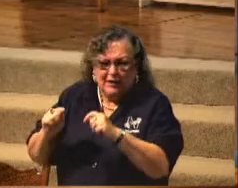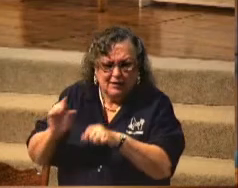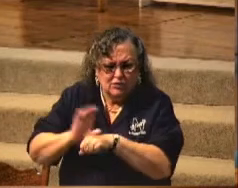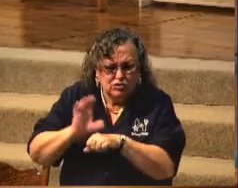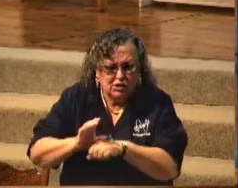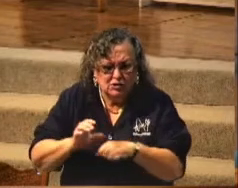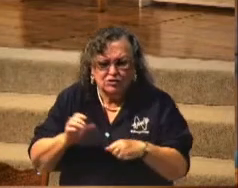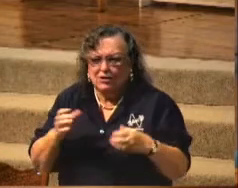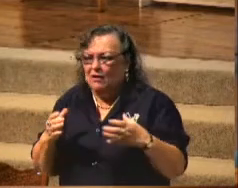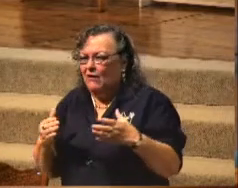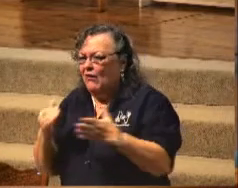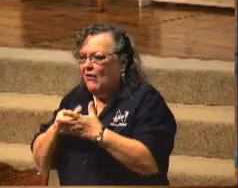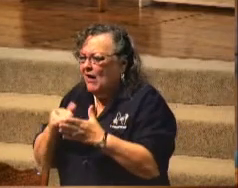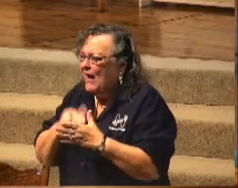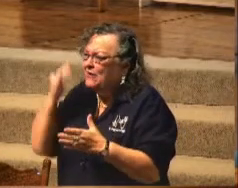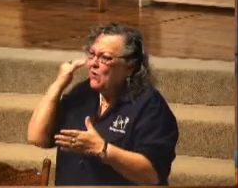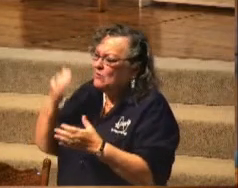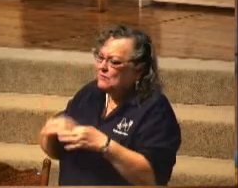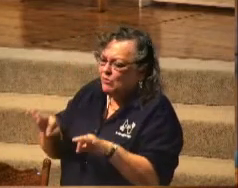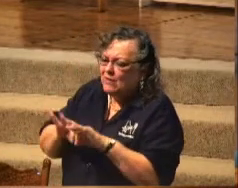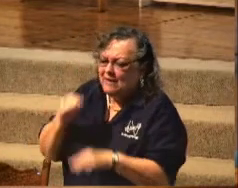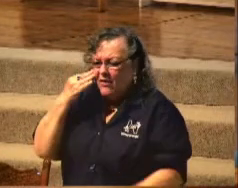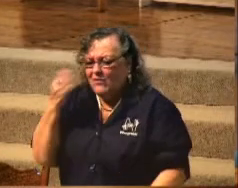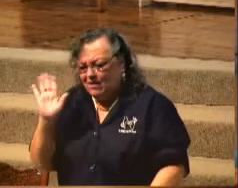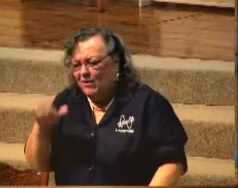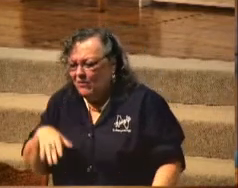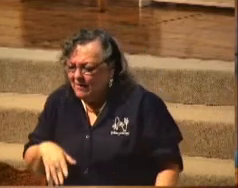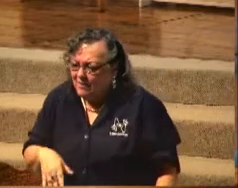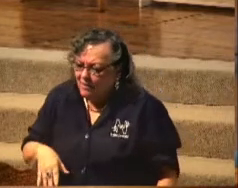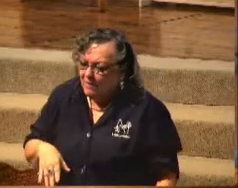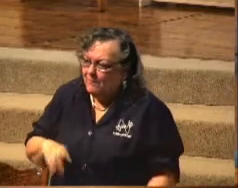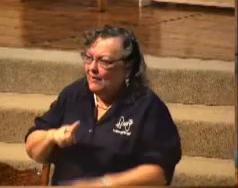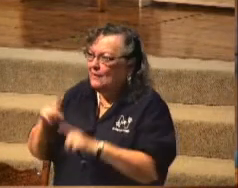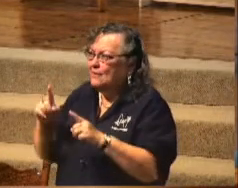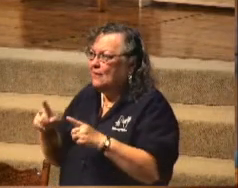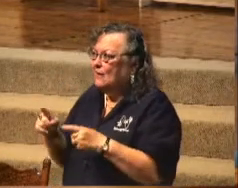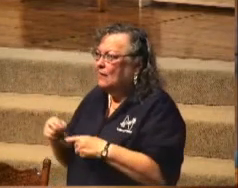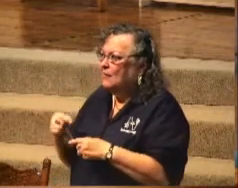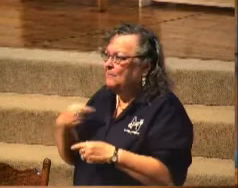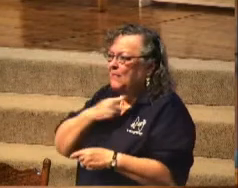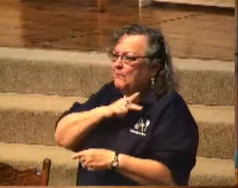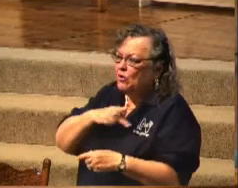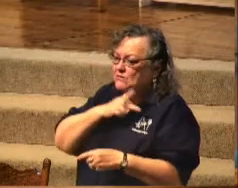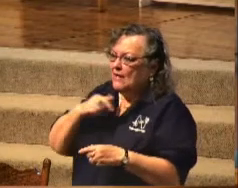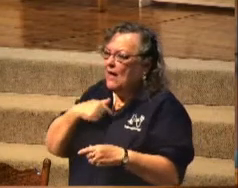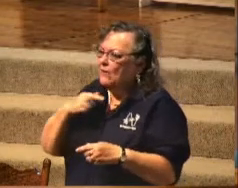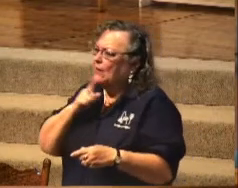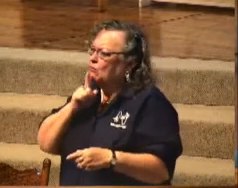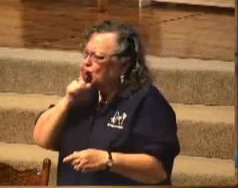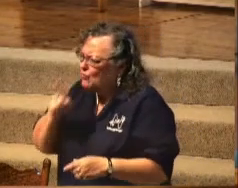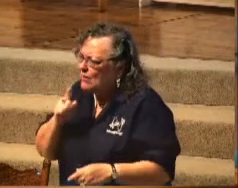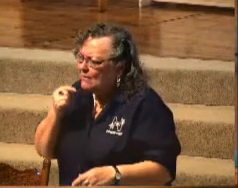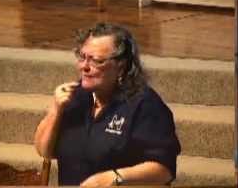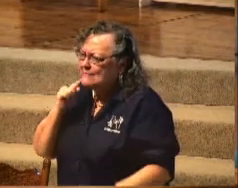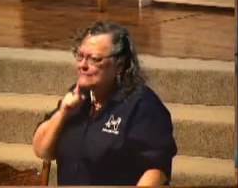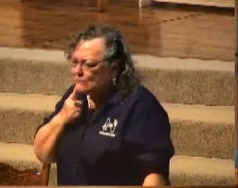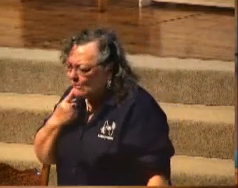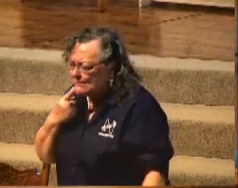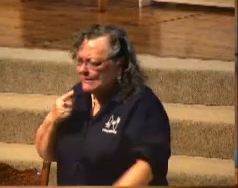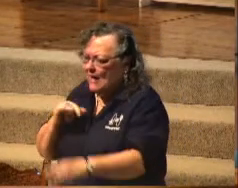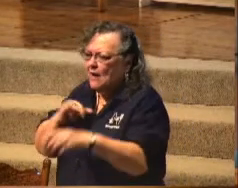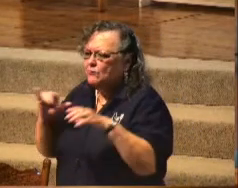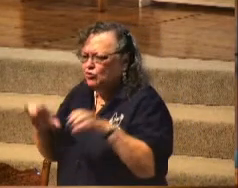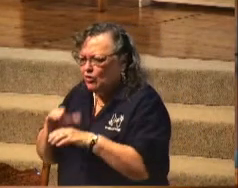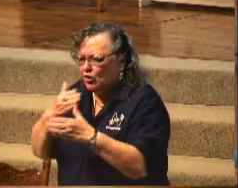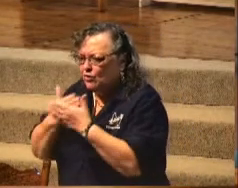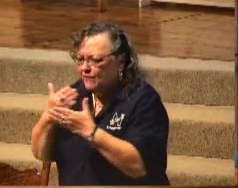We really don't. I know it's important. I know it's important. But as far as me personally, I'll get really serious. I'm doing a good